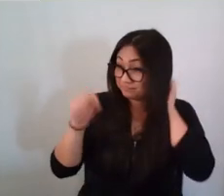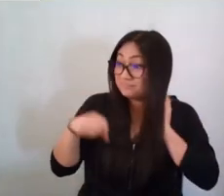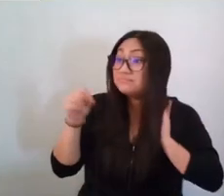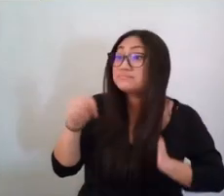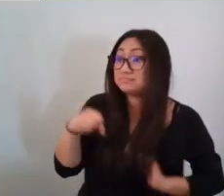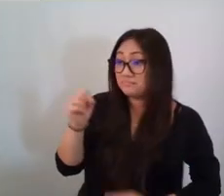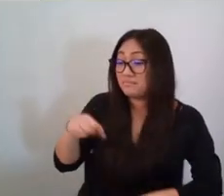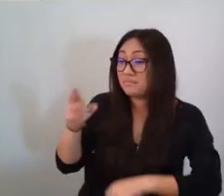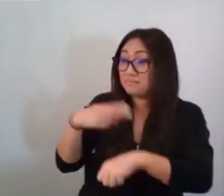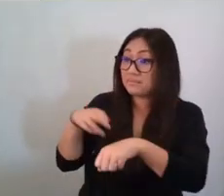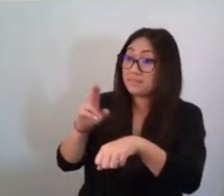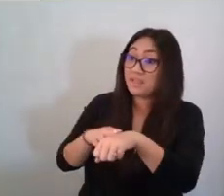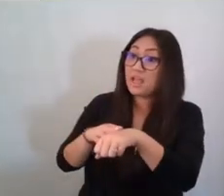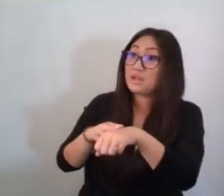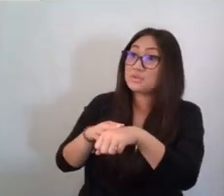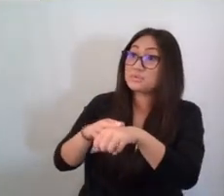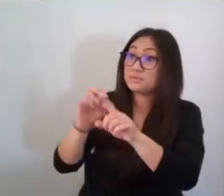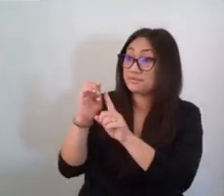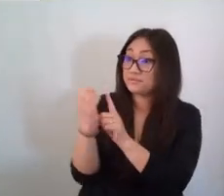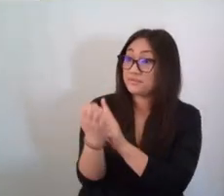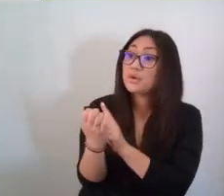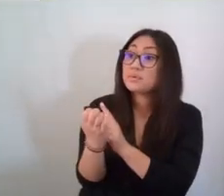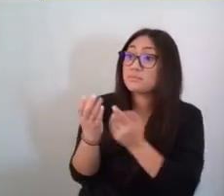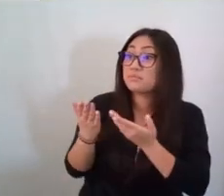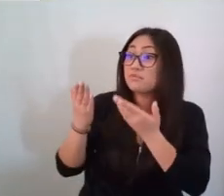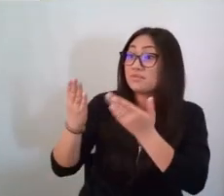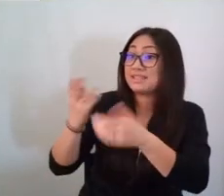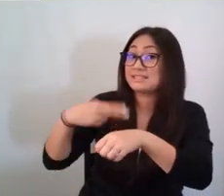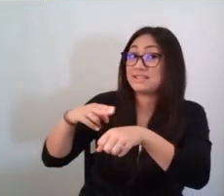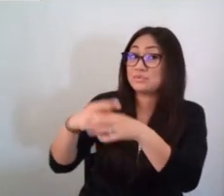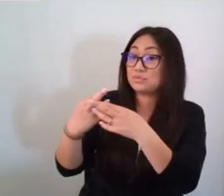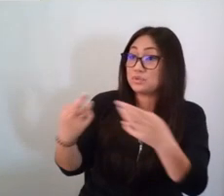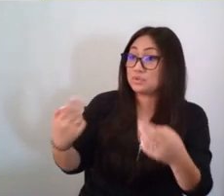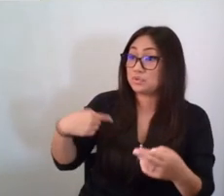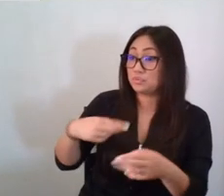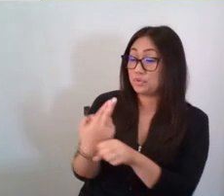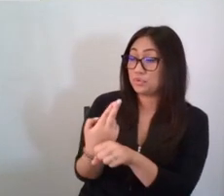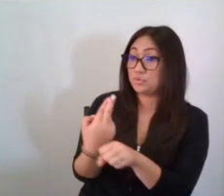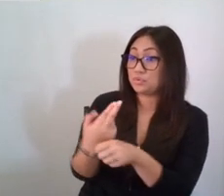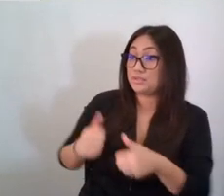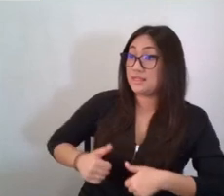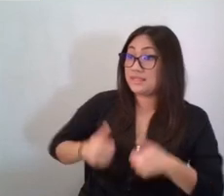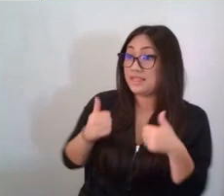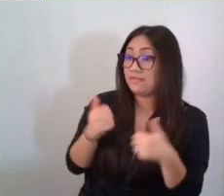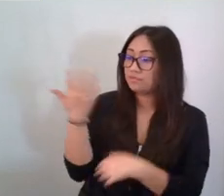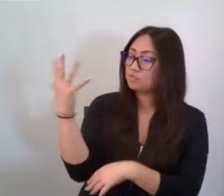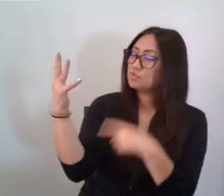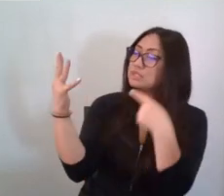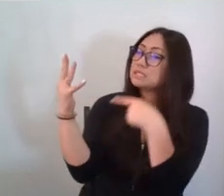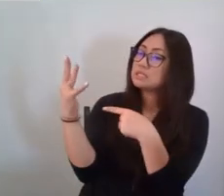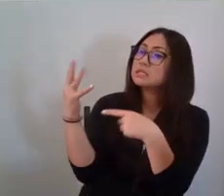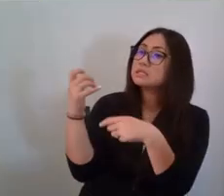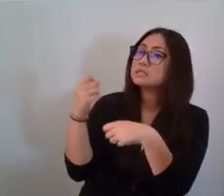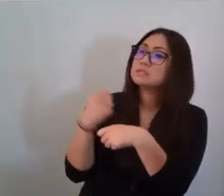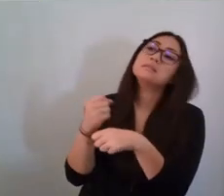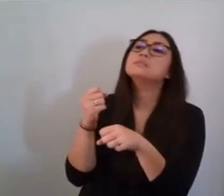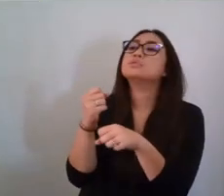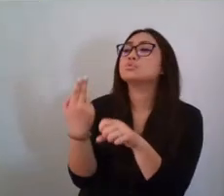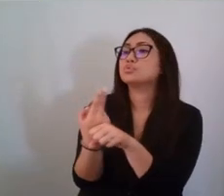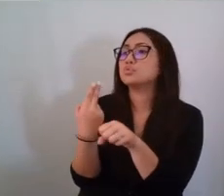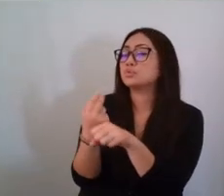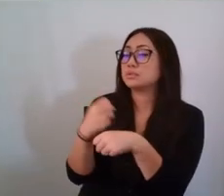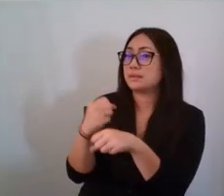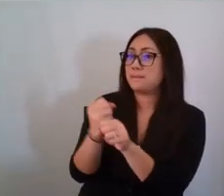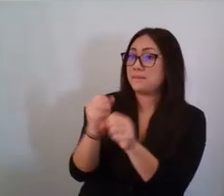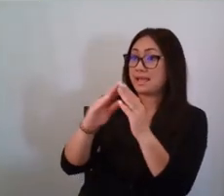environment provides all the resources that we use to live. Trees are used to build houses and to make all kinds of paper.